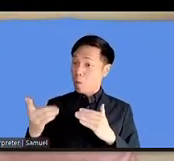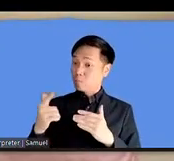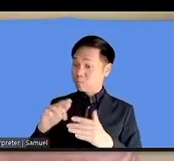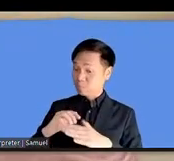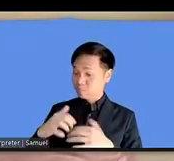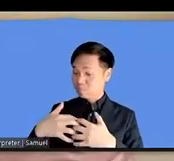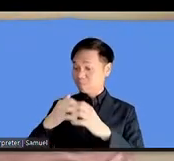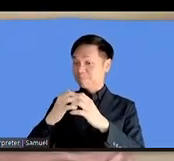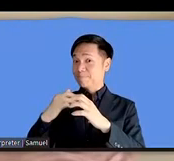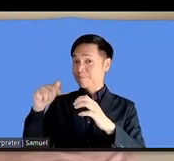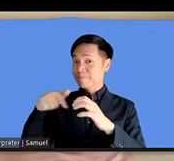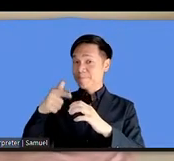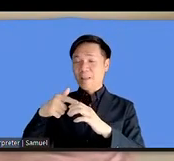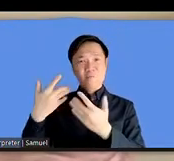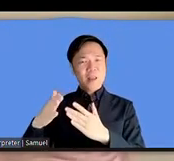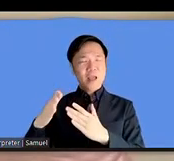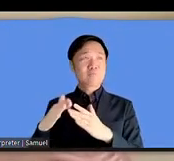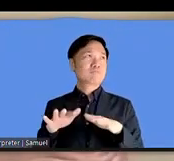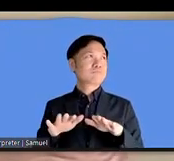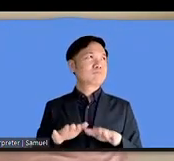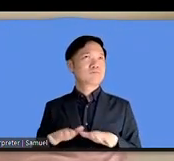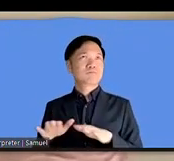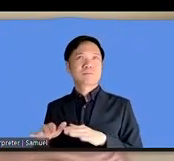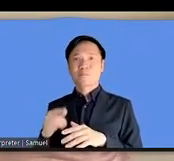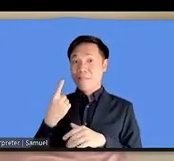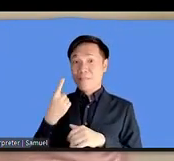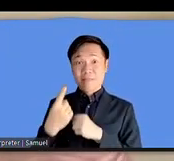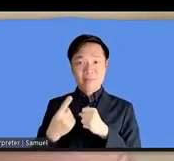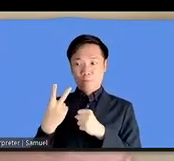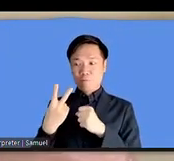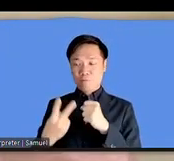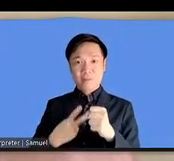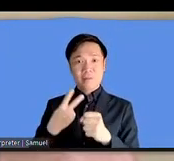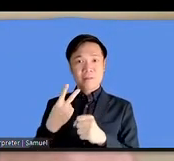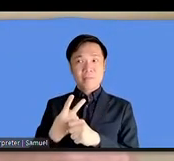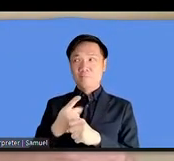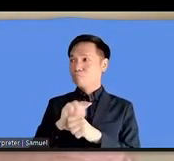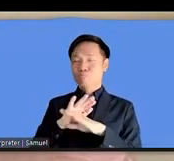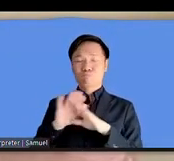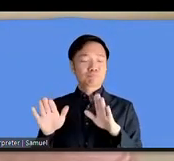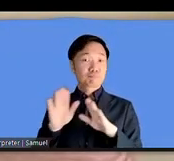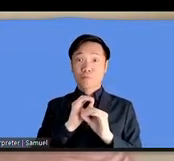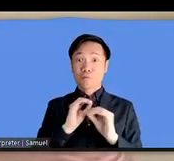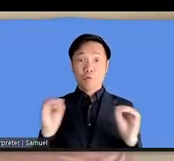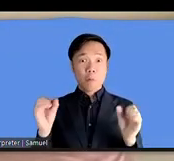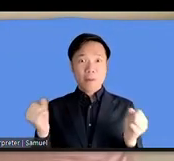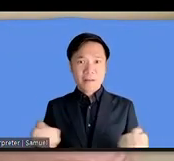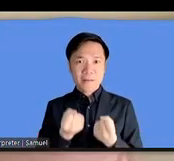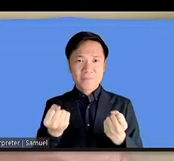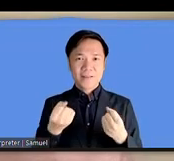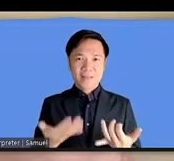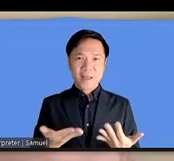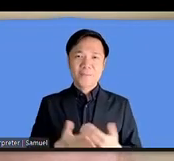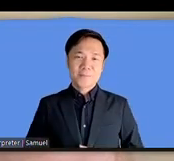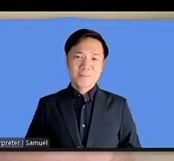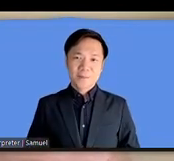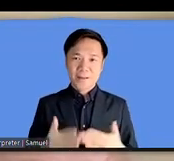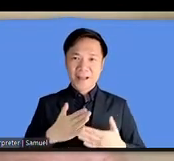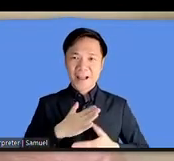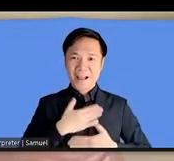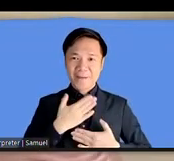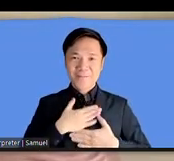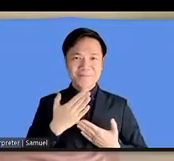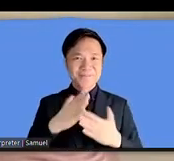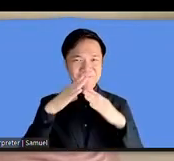program the hibernation for a year or so that's why i really am glad that we are able to uh bring that